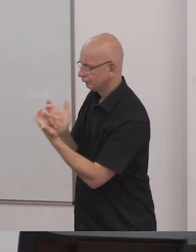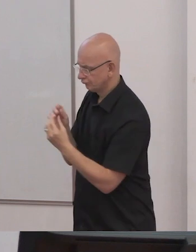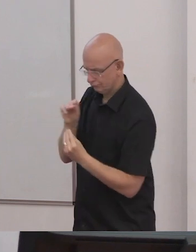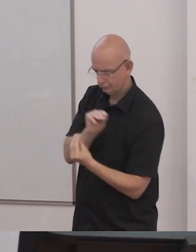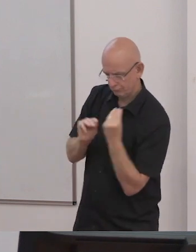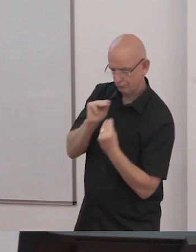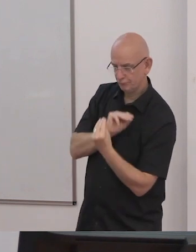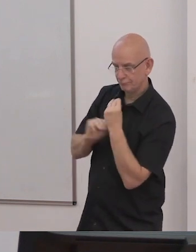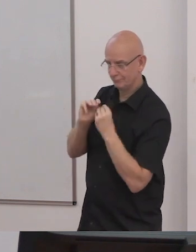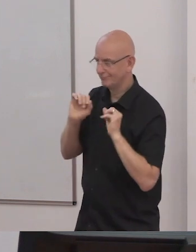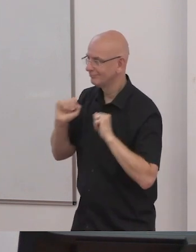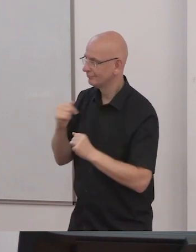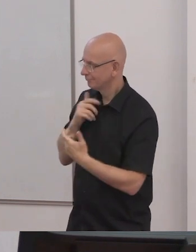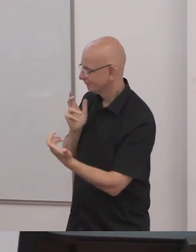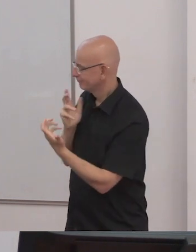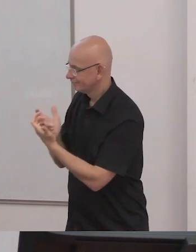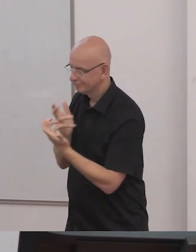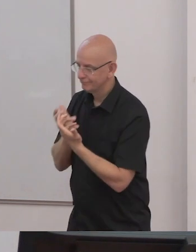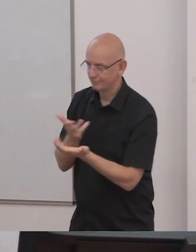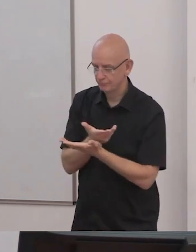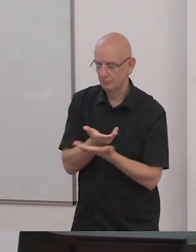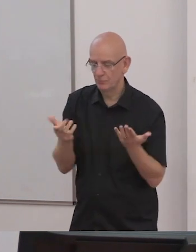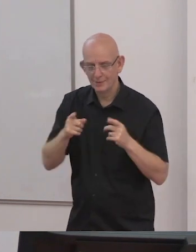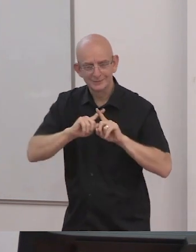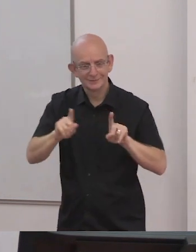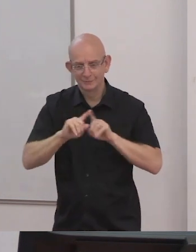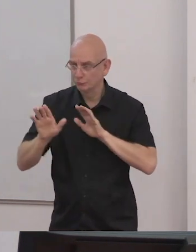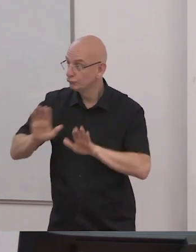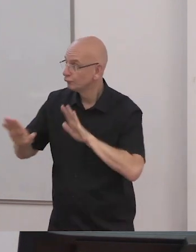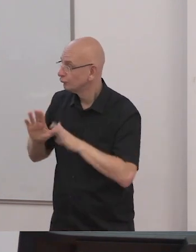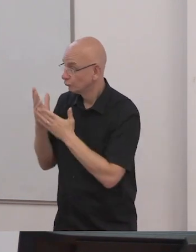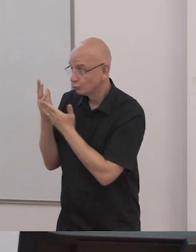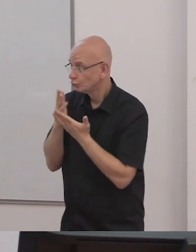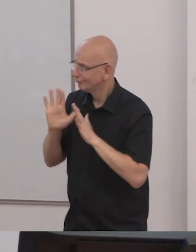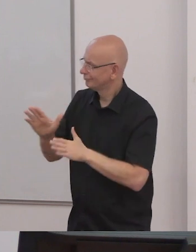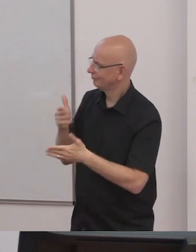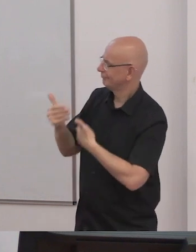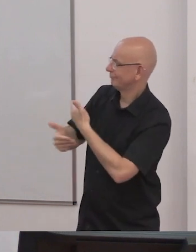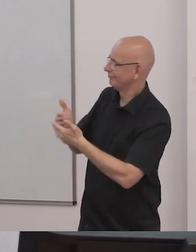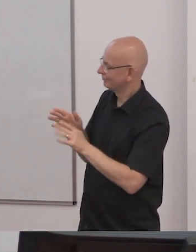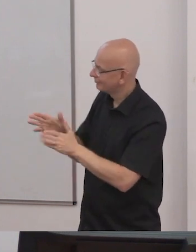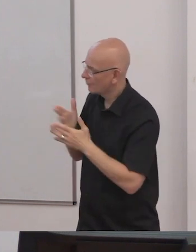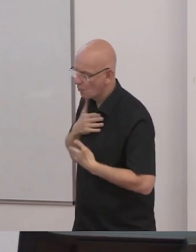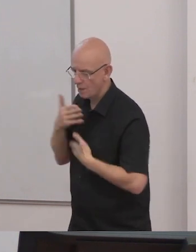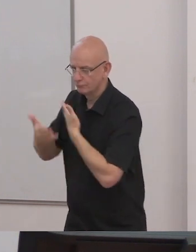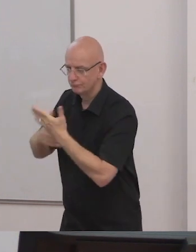and learning styles interest groups and flexible groupings